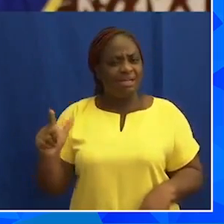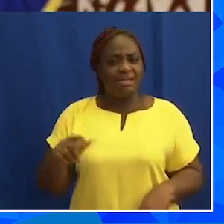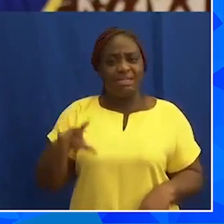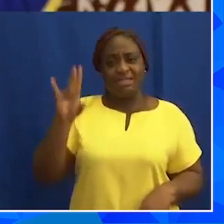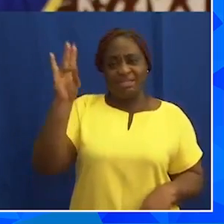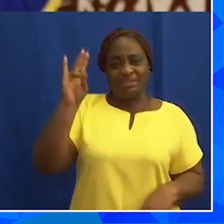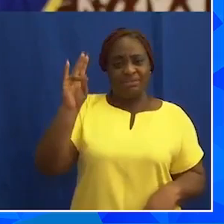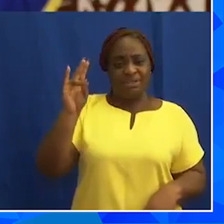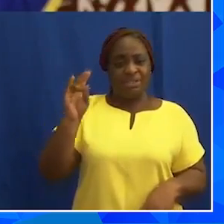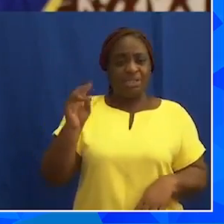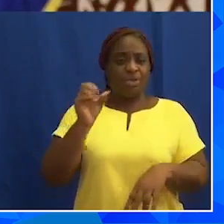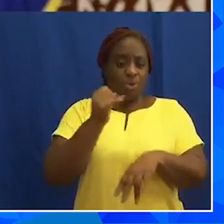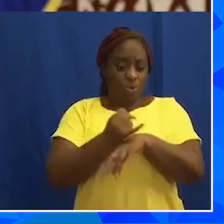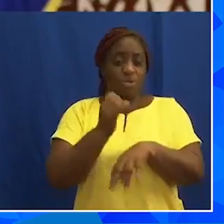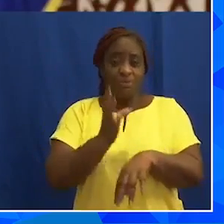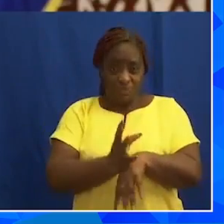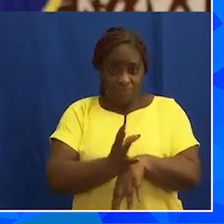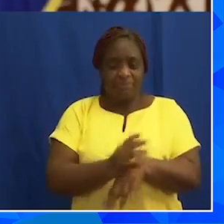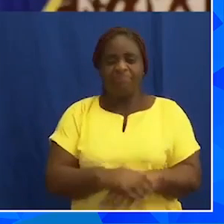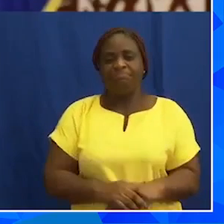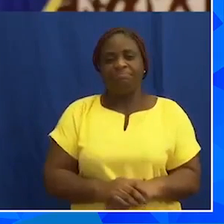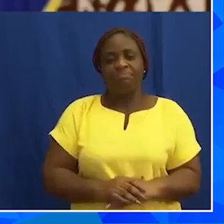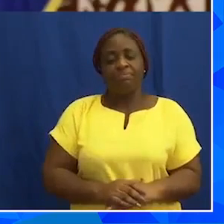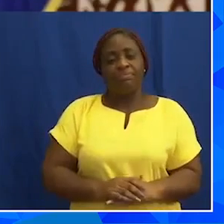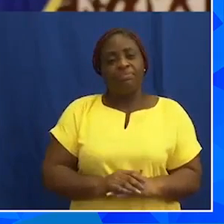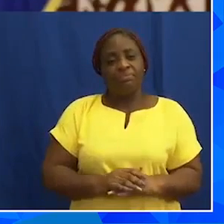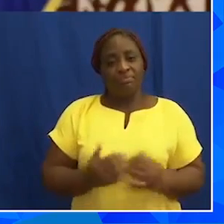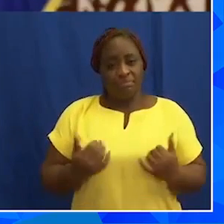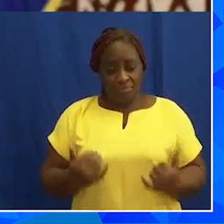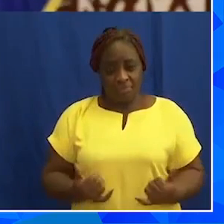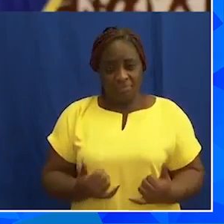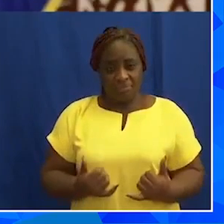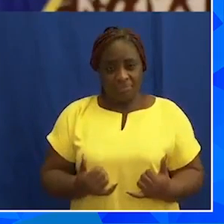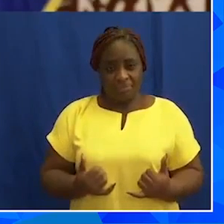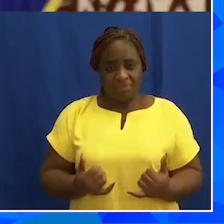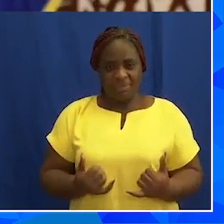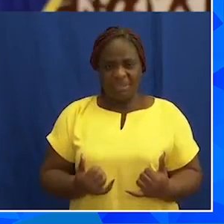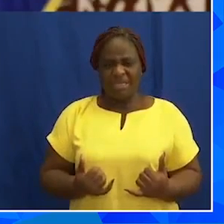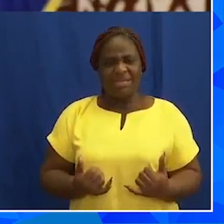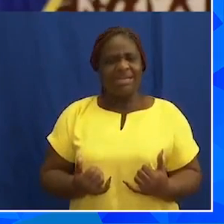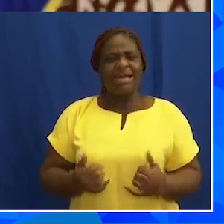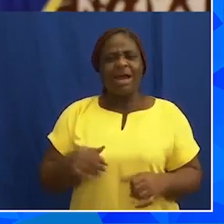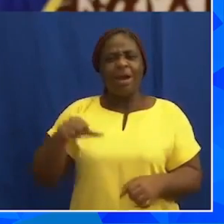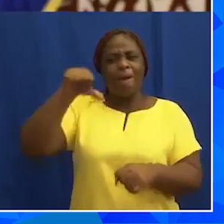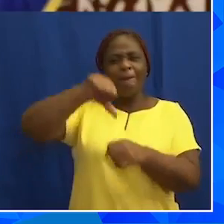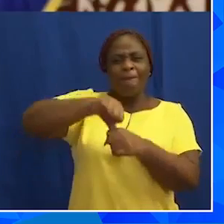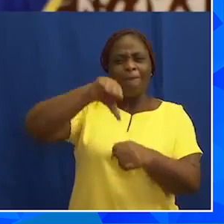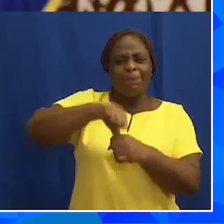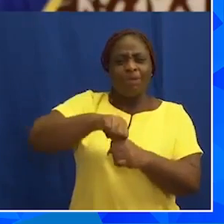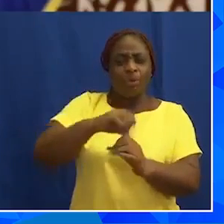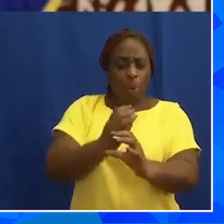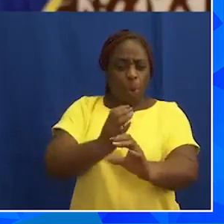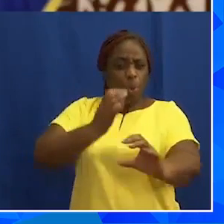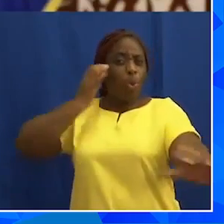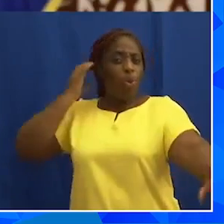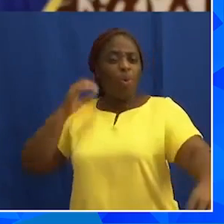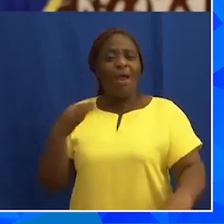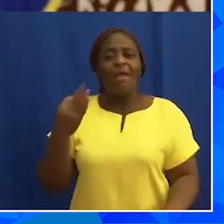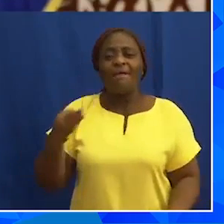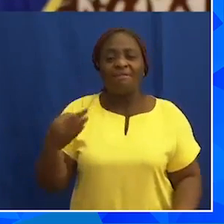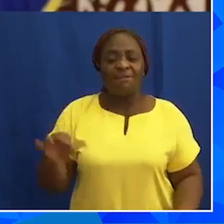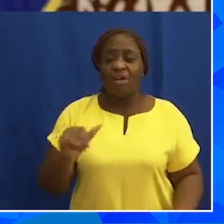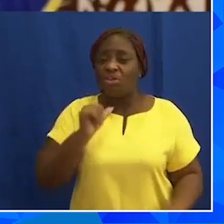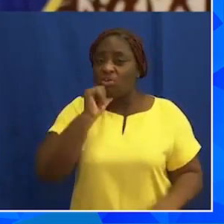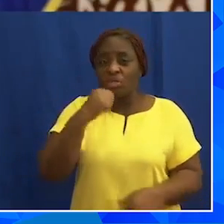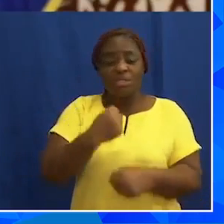in Côte d'Ivoire. In truth, however, the fact that there are petrol queues in France does